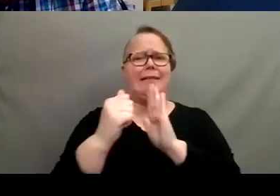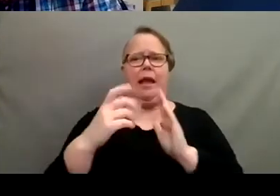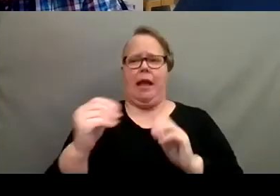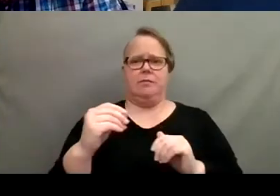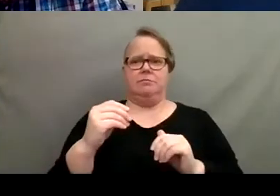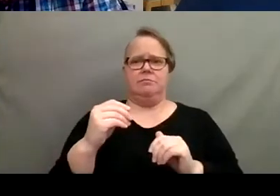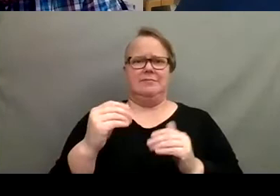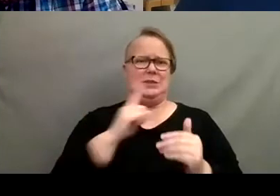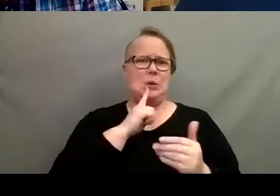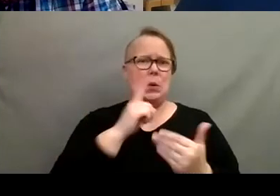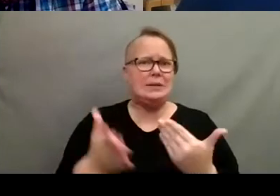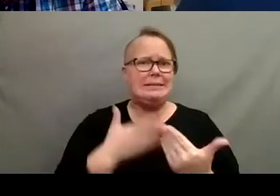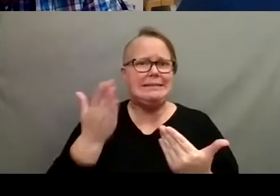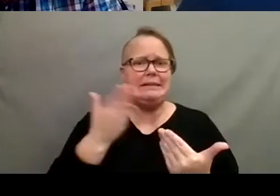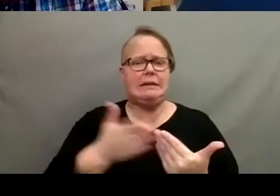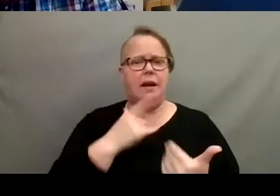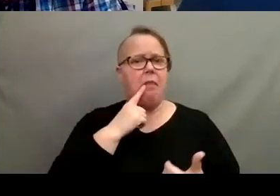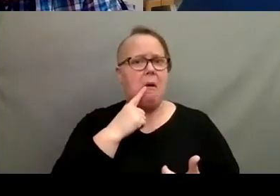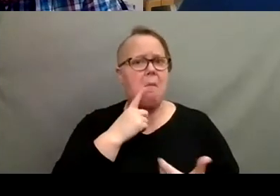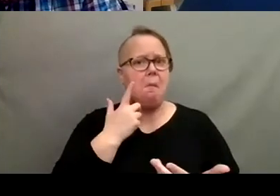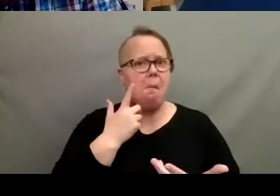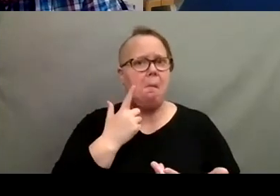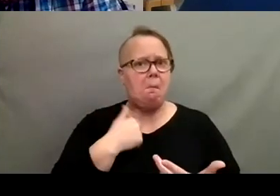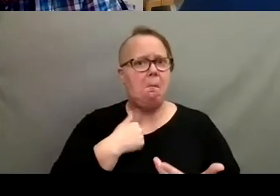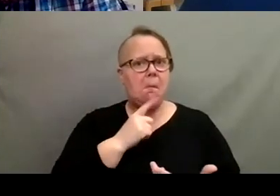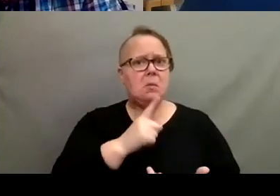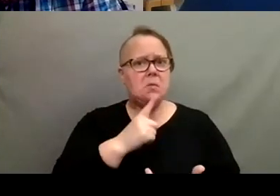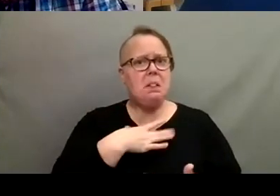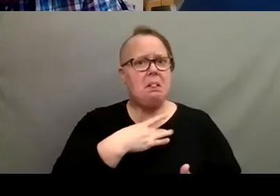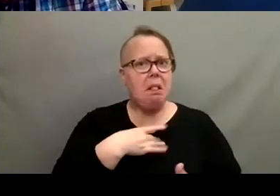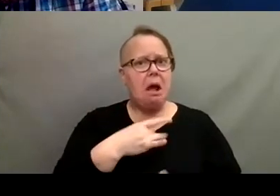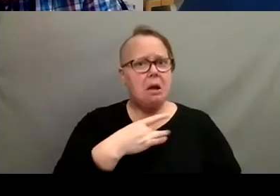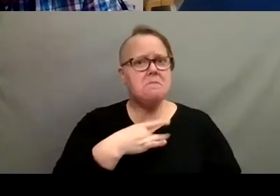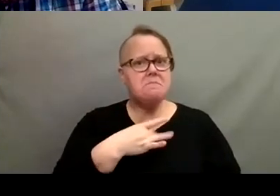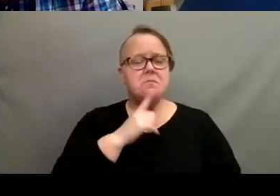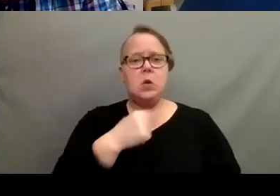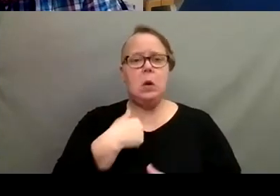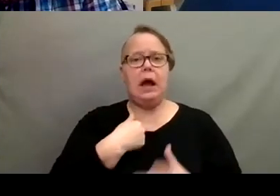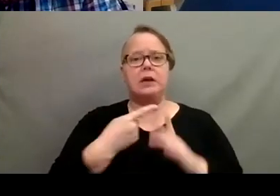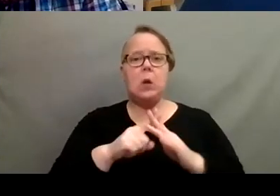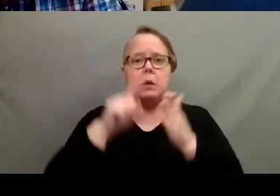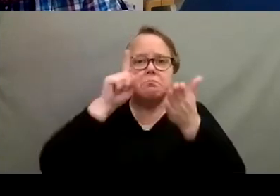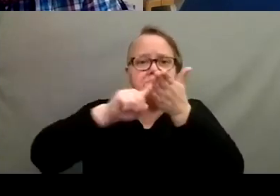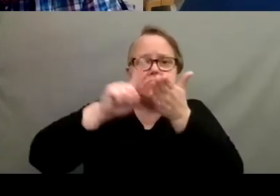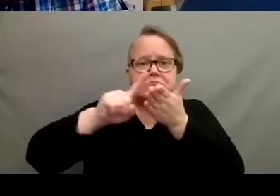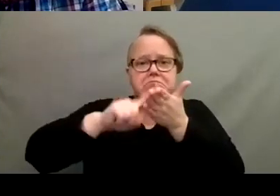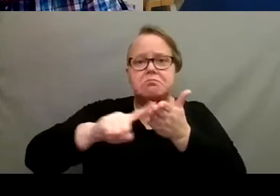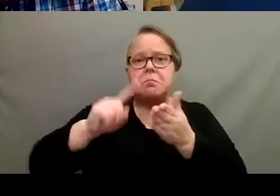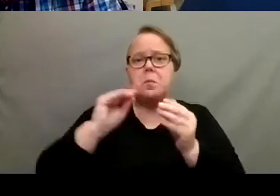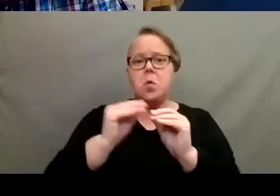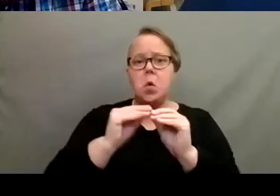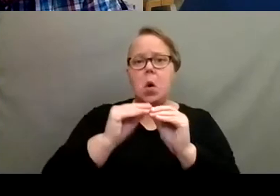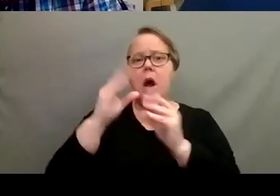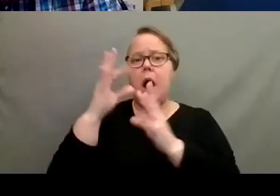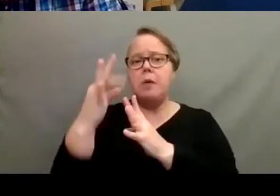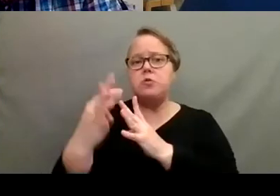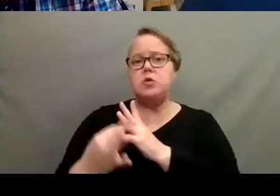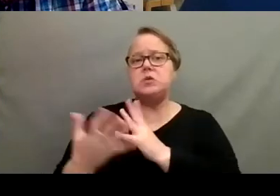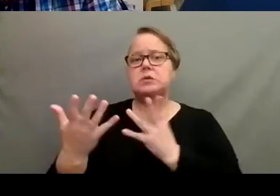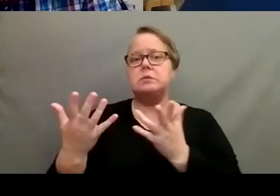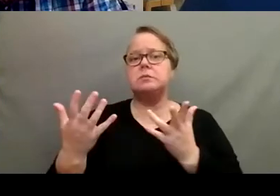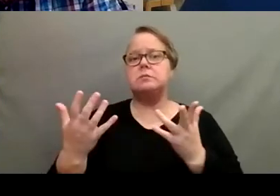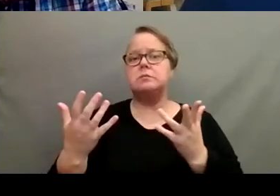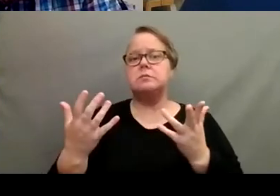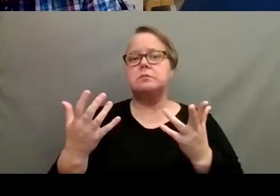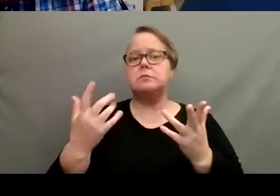well, this could be, this could be great. I really like this. So then I just started kind of researching more of what the options would